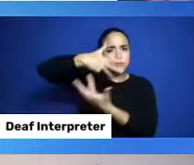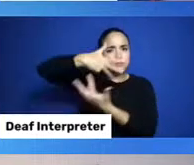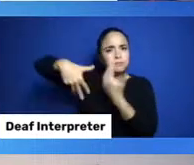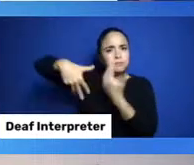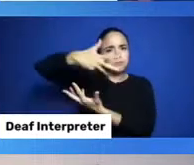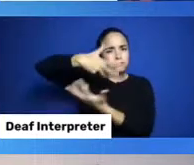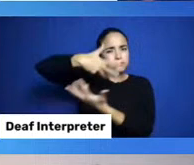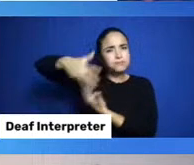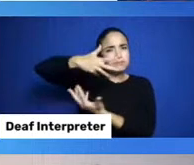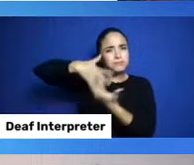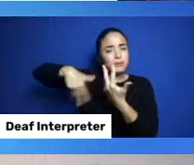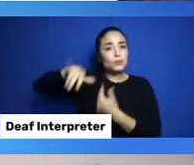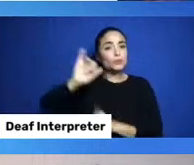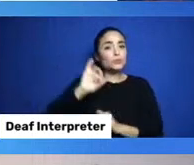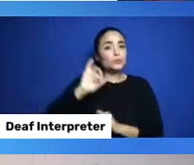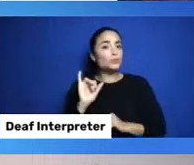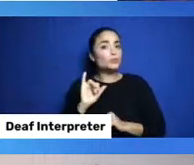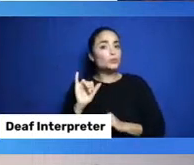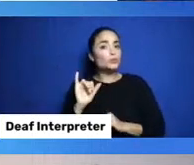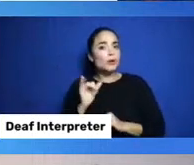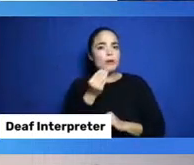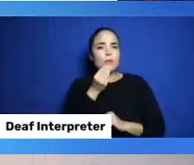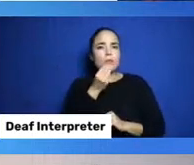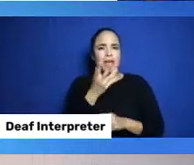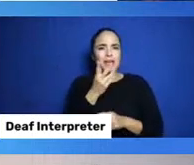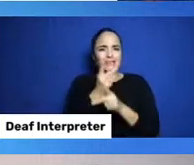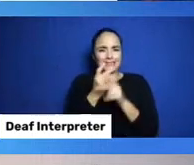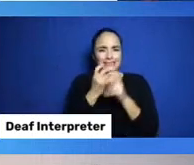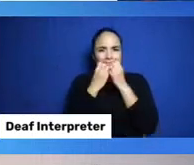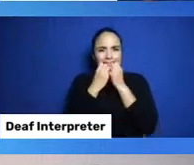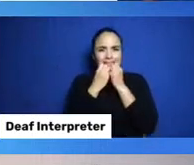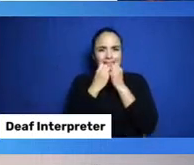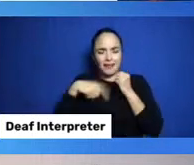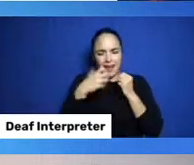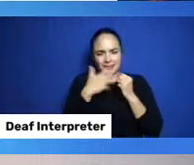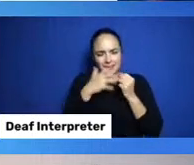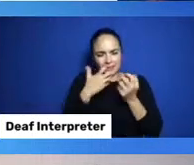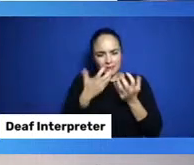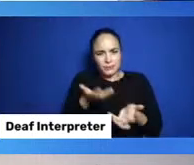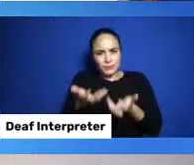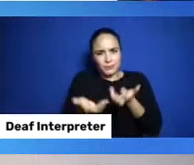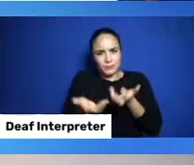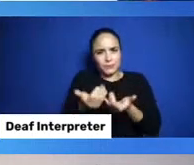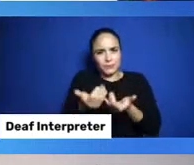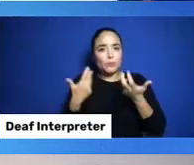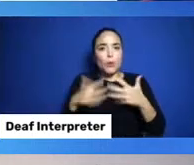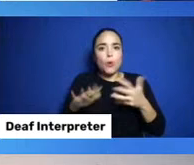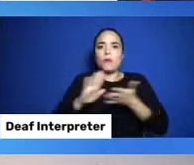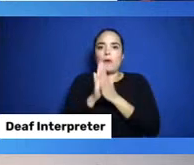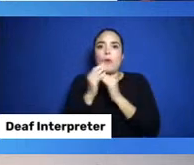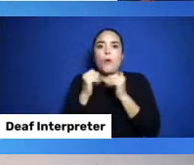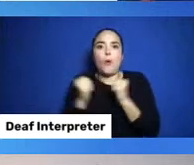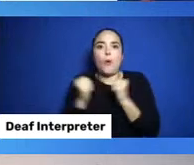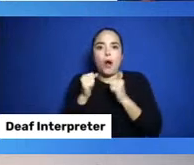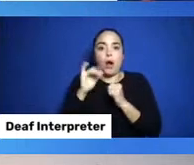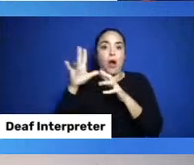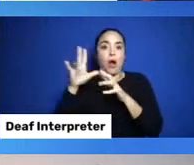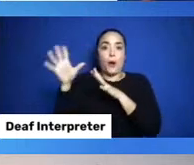we need to be able to keep heat in the teepee, so we don't want too much cold air flowing into the teepee.